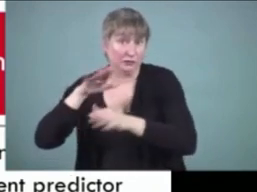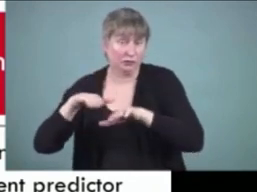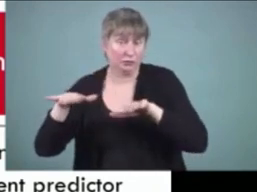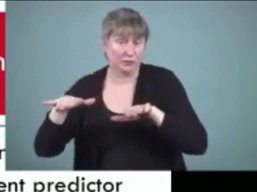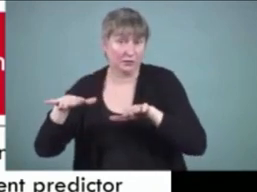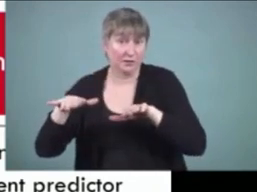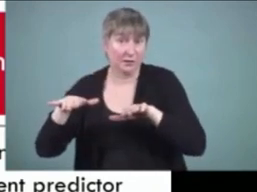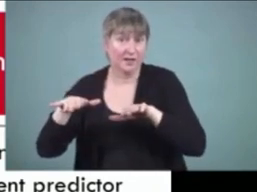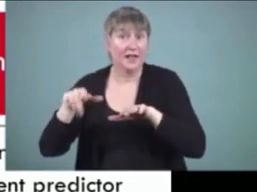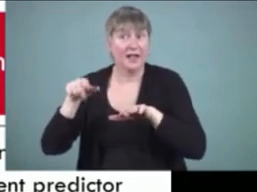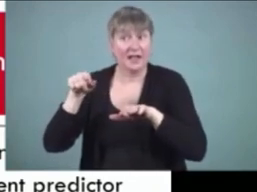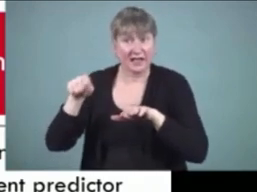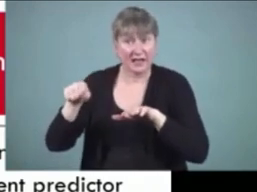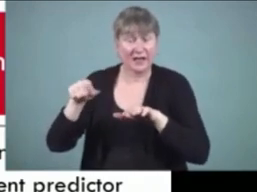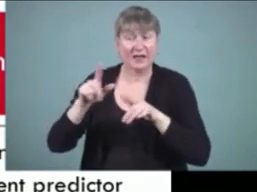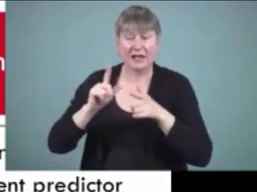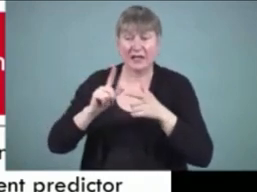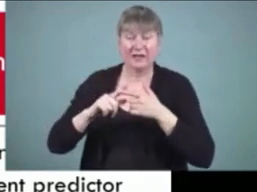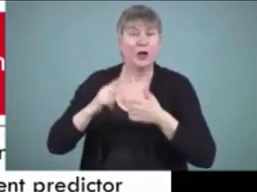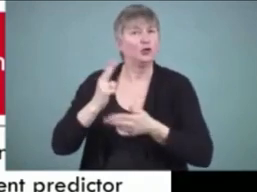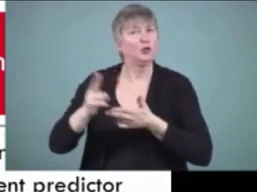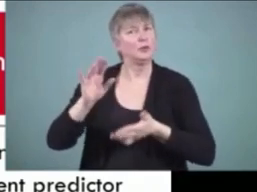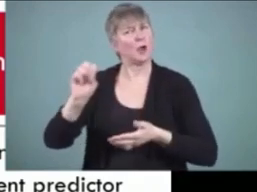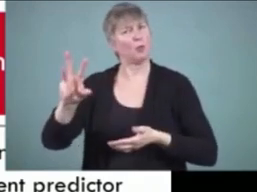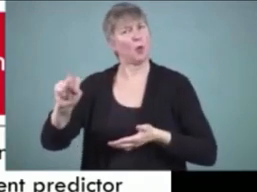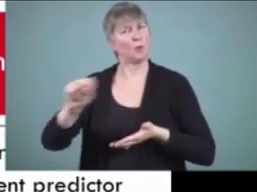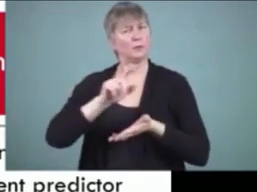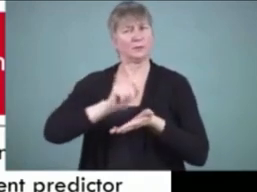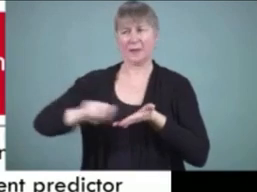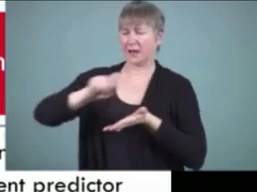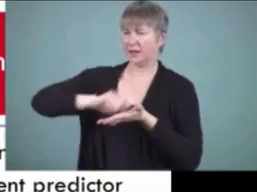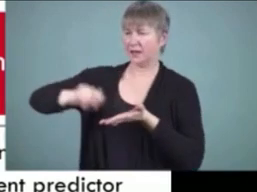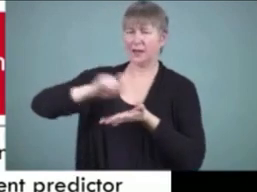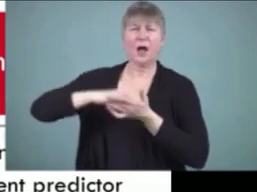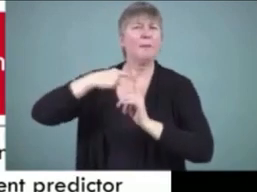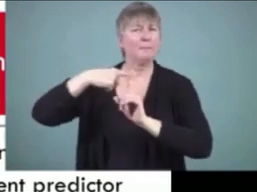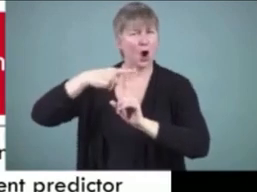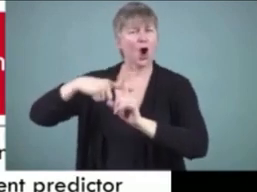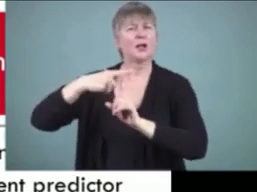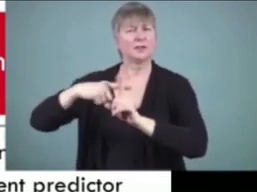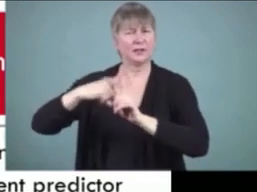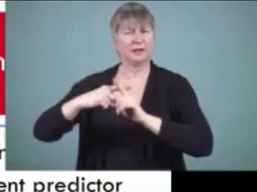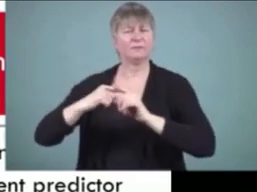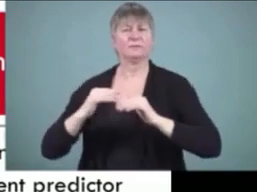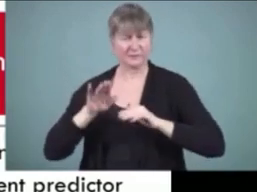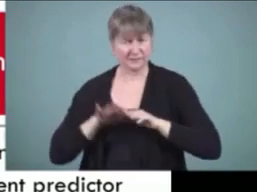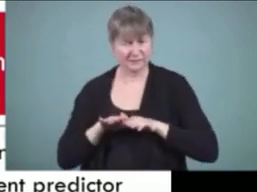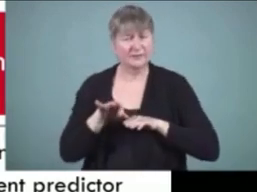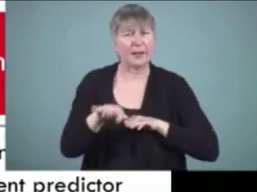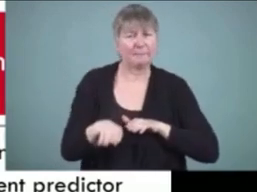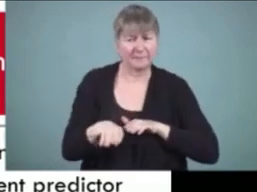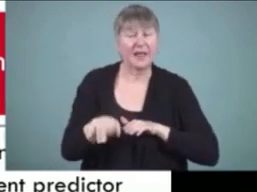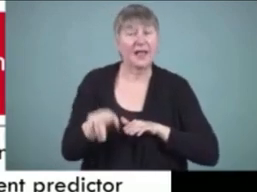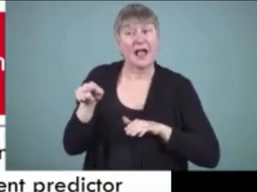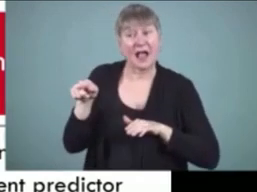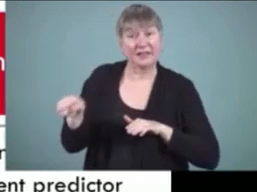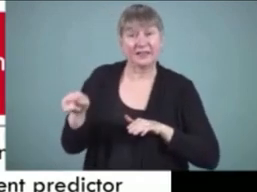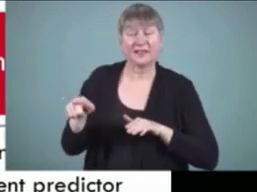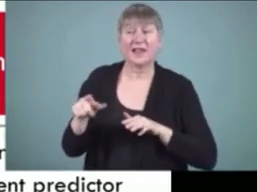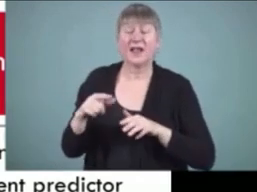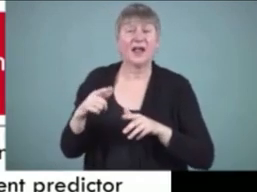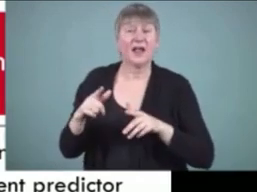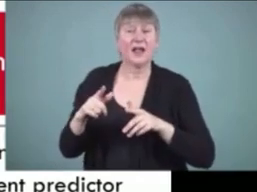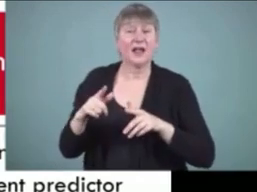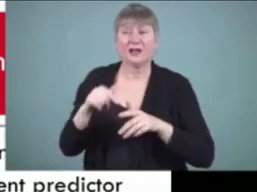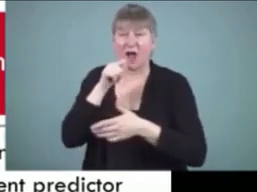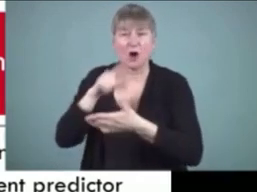children who can engage in invented spelling this is a positive step and they're going to be the kids who end up being better readers and writers